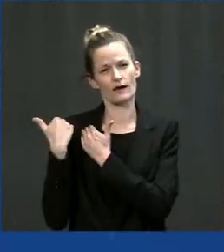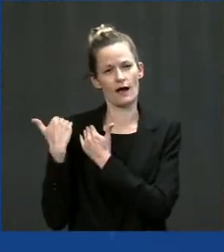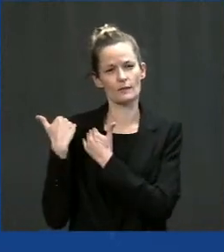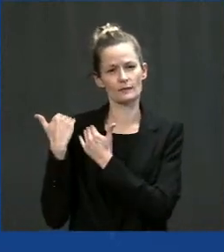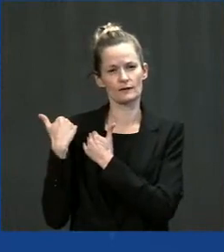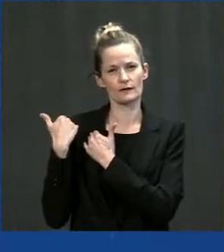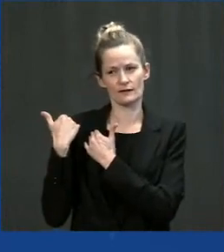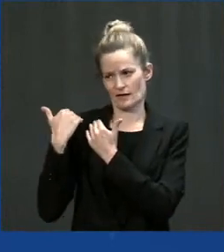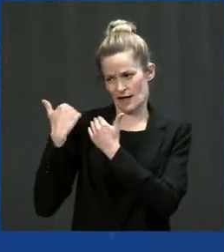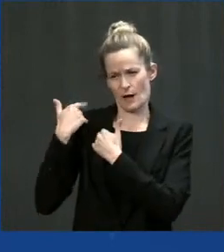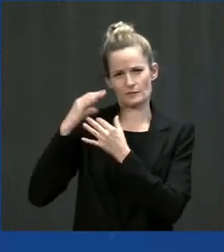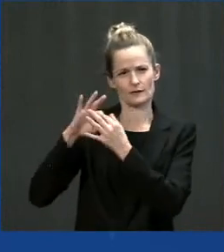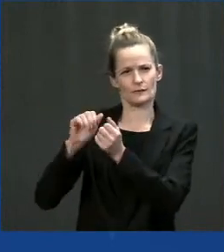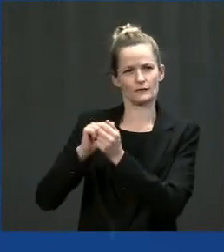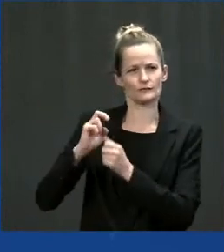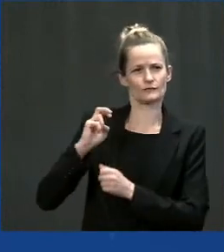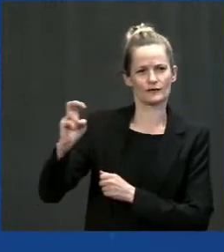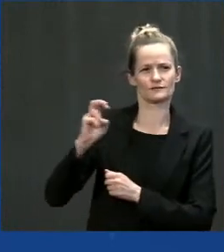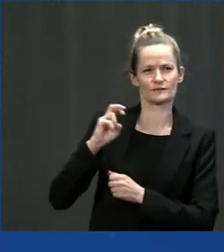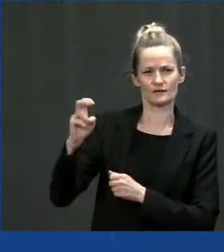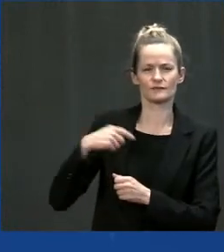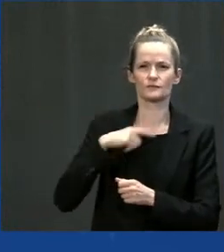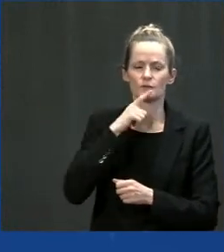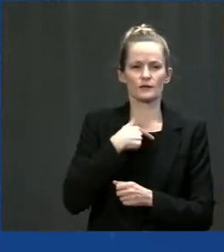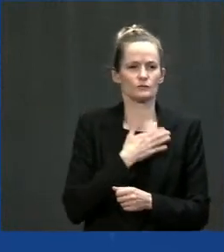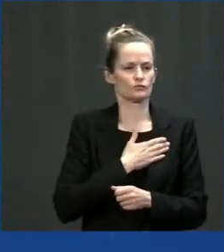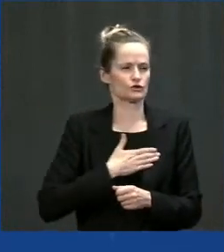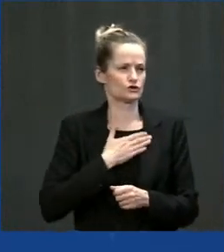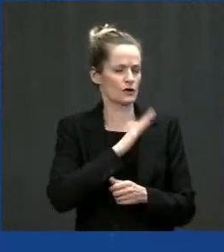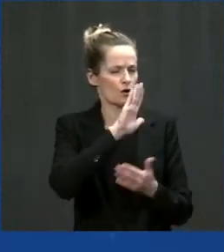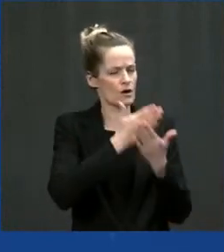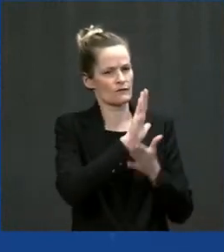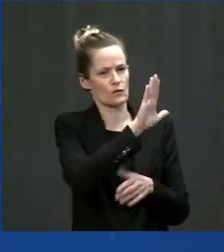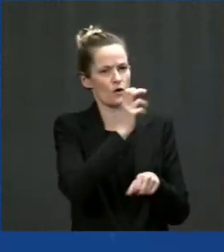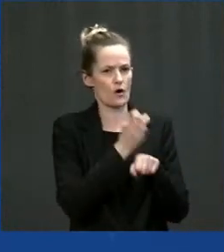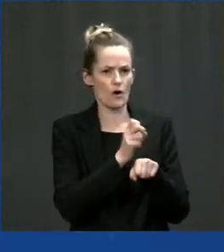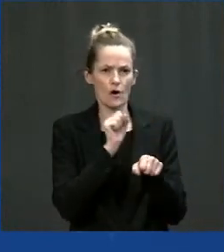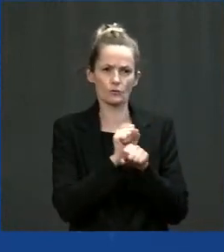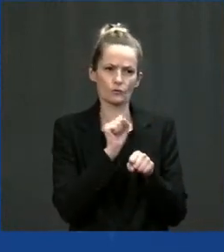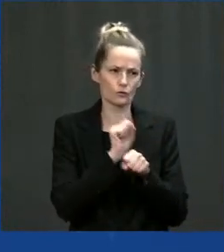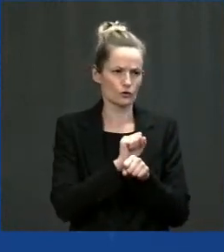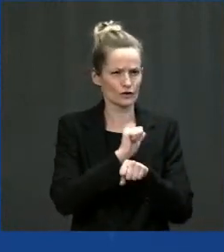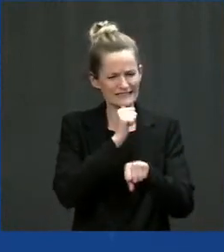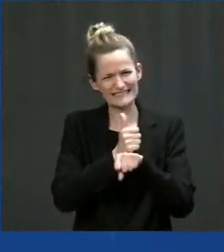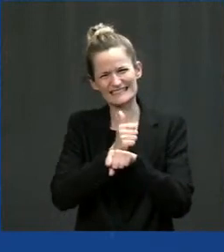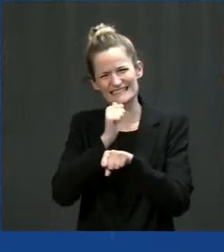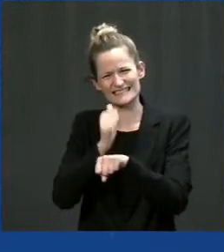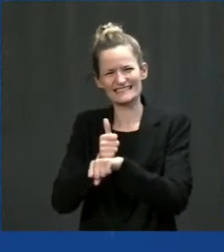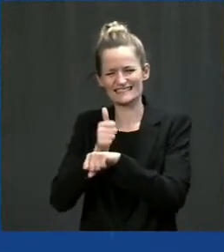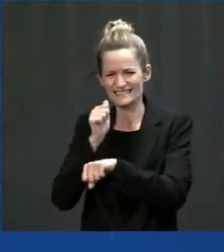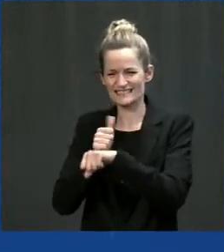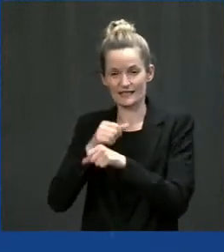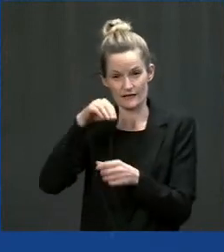And we appreciate all the work that has gone into the creation of the bipartisan Infrastructure Investment